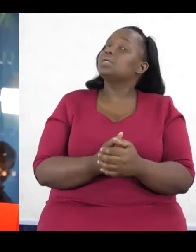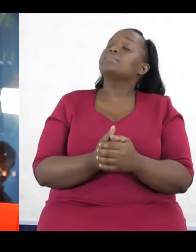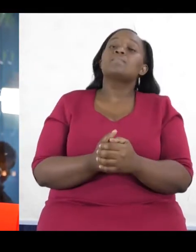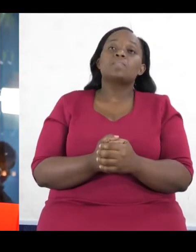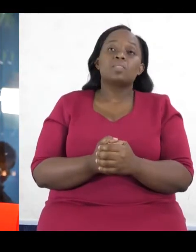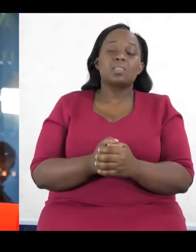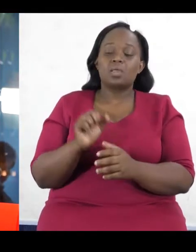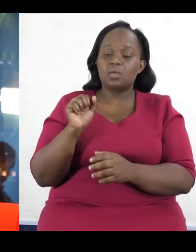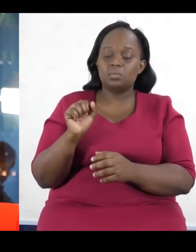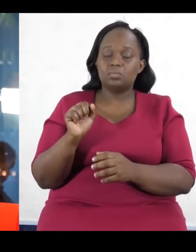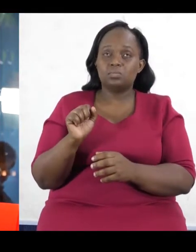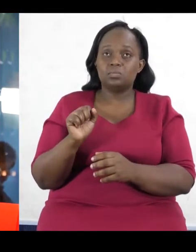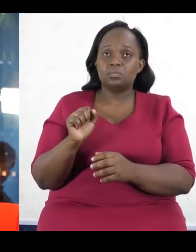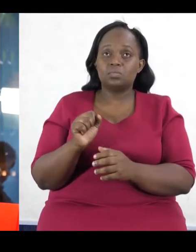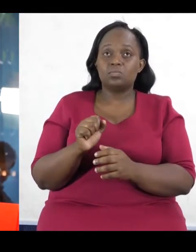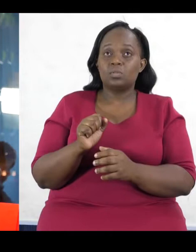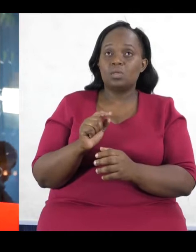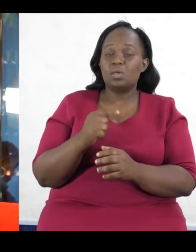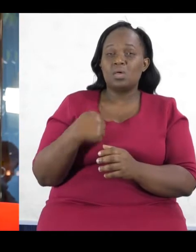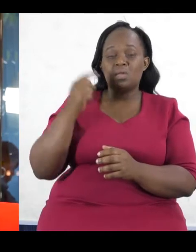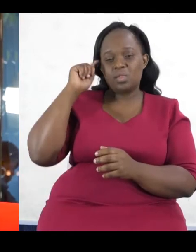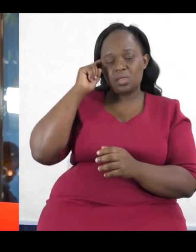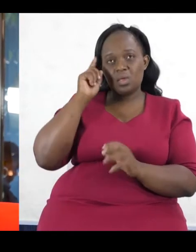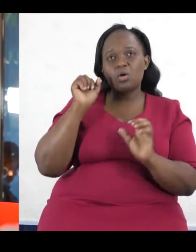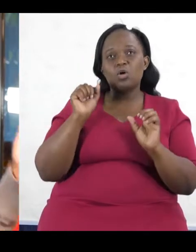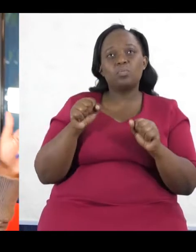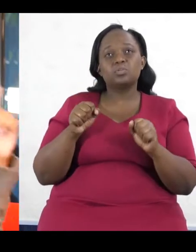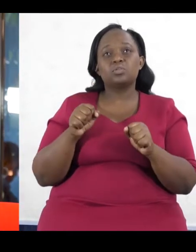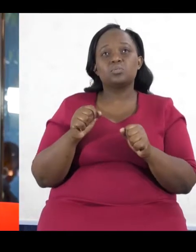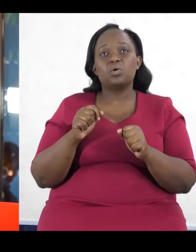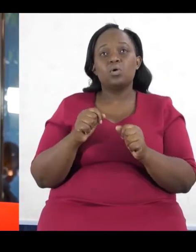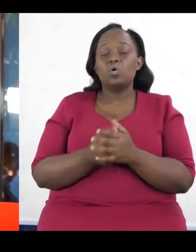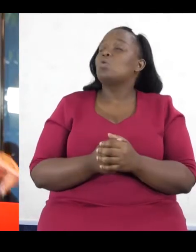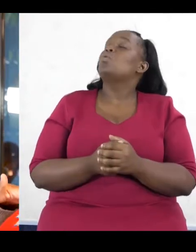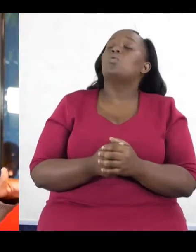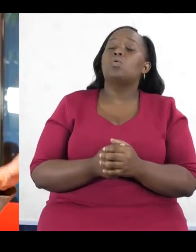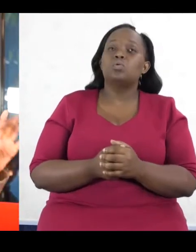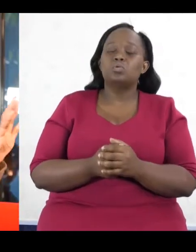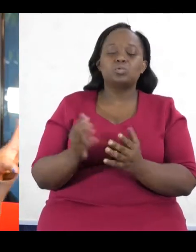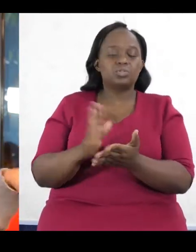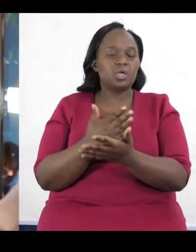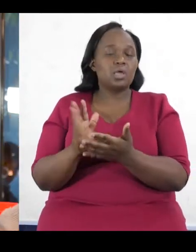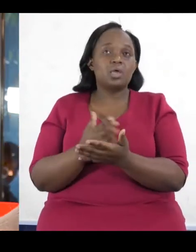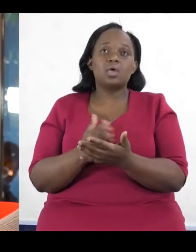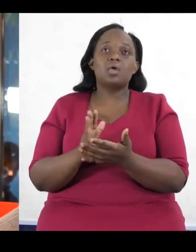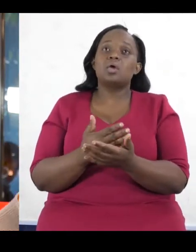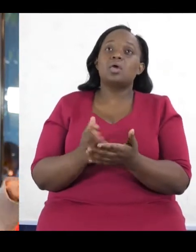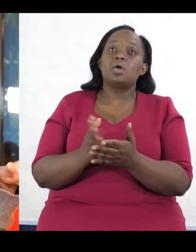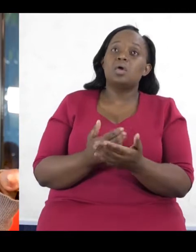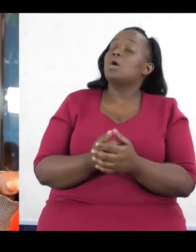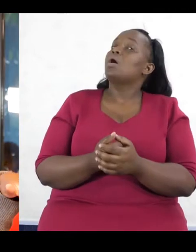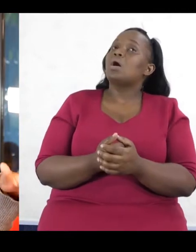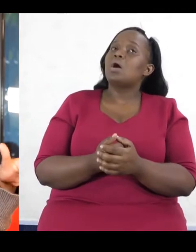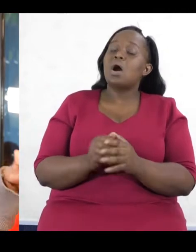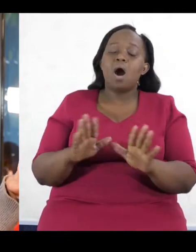you could actually speak to what that has manifested in, because I think that under-representation of young people, political party dynamics